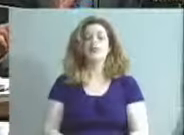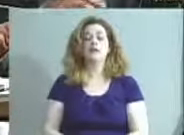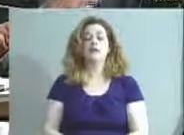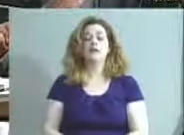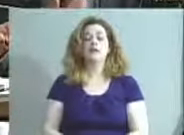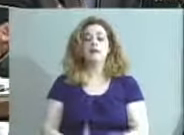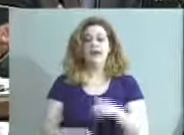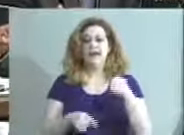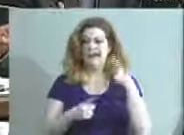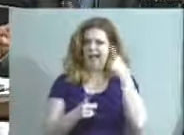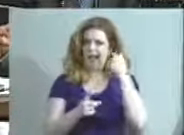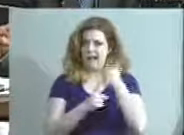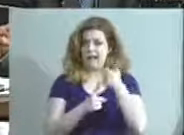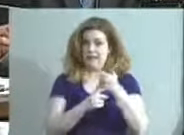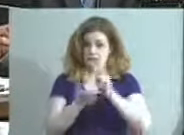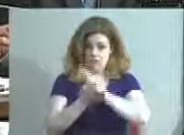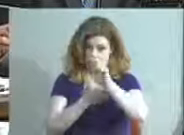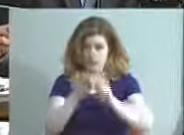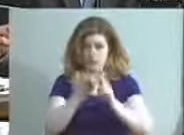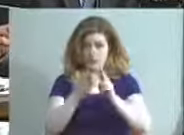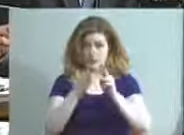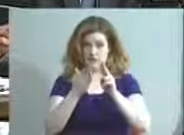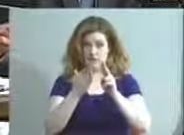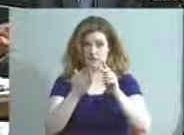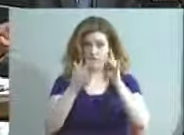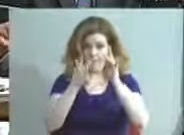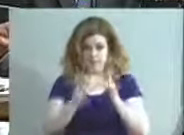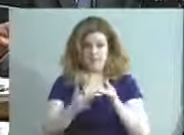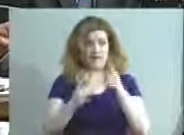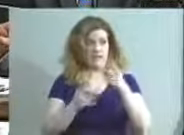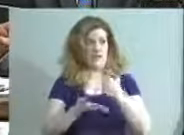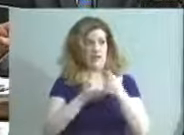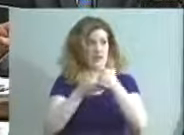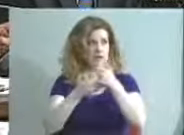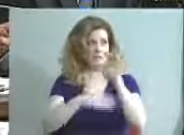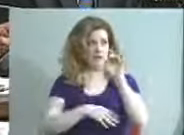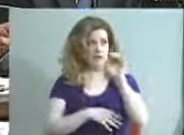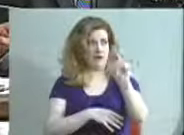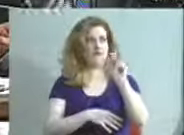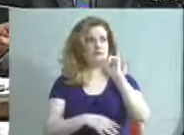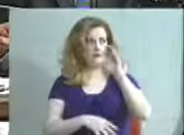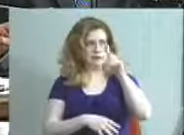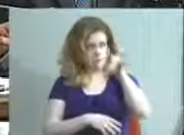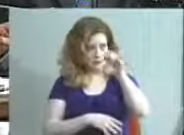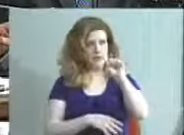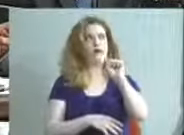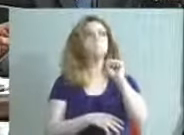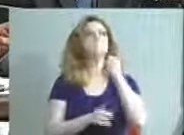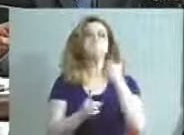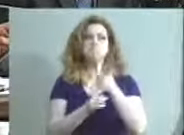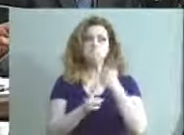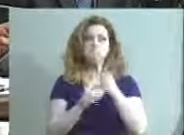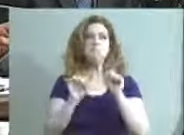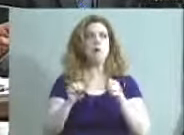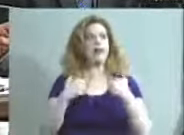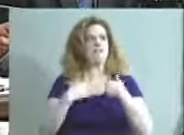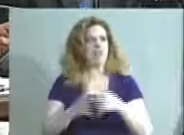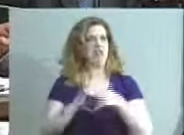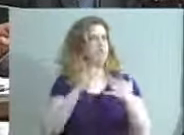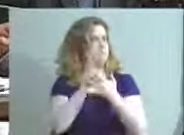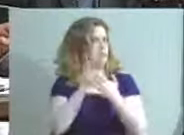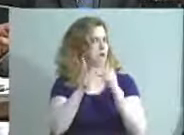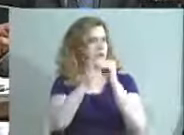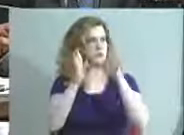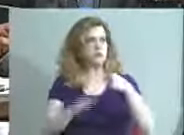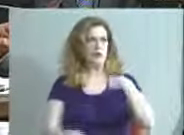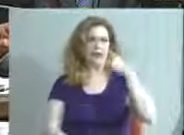as a resource, on-site resource, if not help desk, JCPS was able to have a lot of our technology students, I